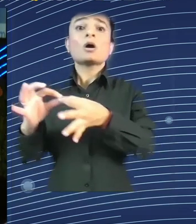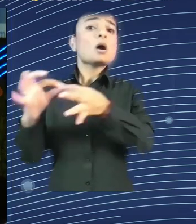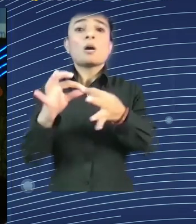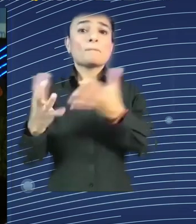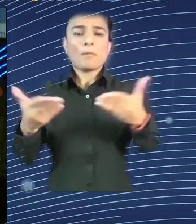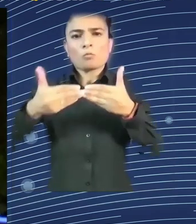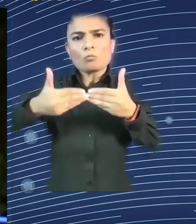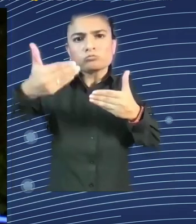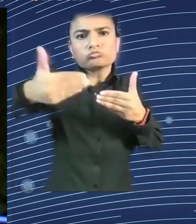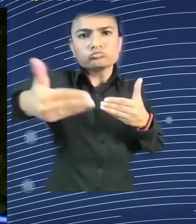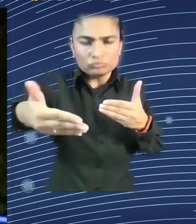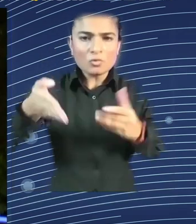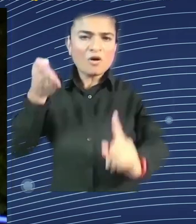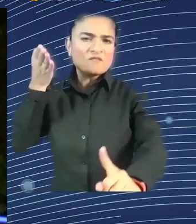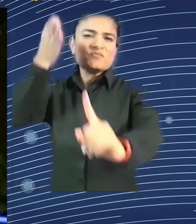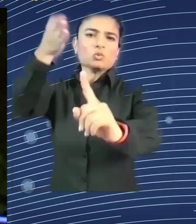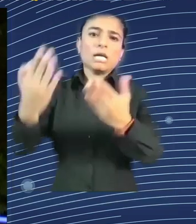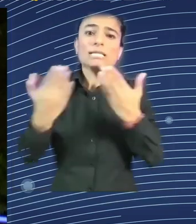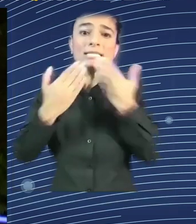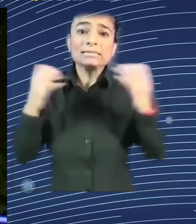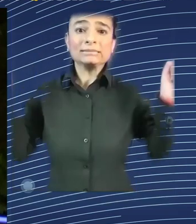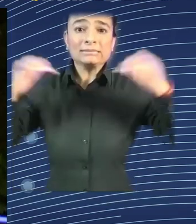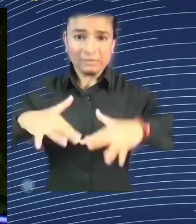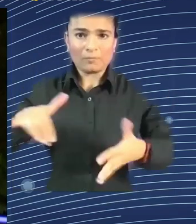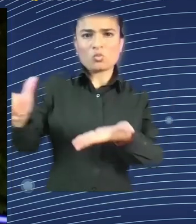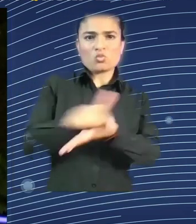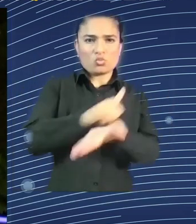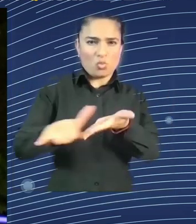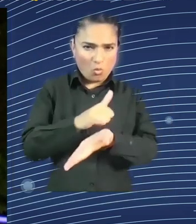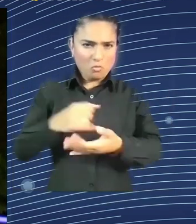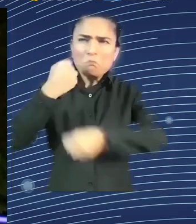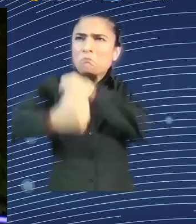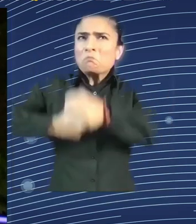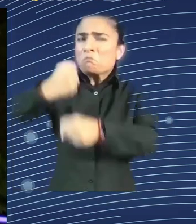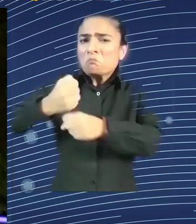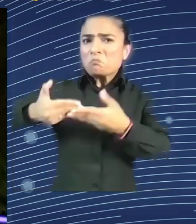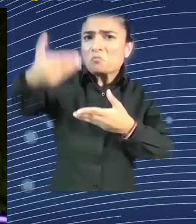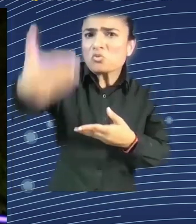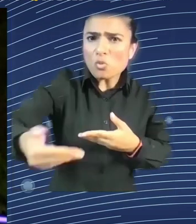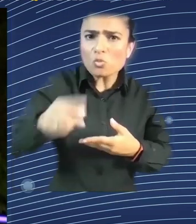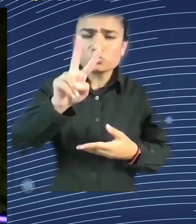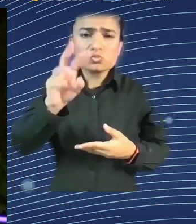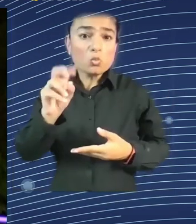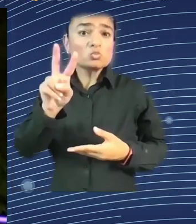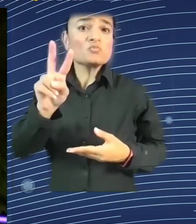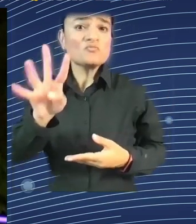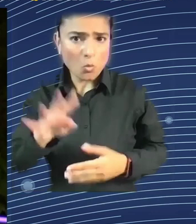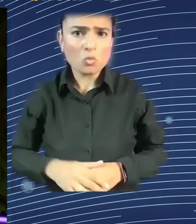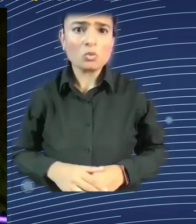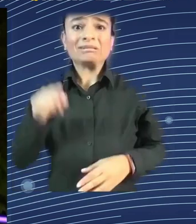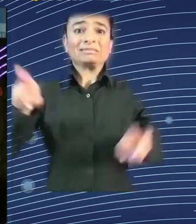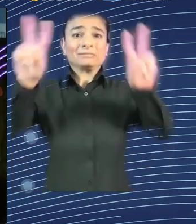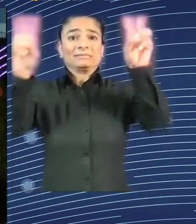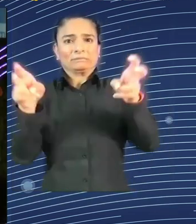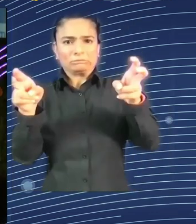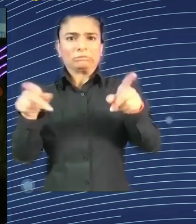standards. Mr. Commissioner, the issue of... Yeah. I think the issue of the right to disconnect and telework seems